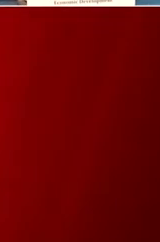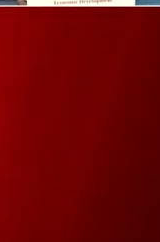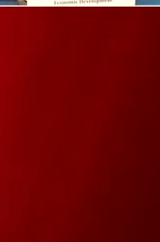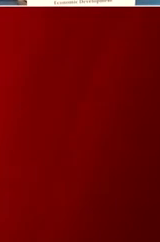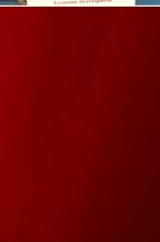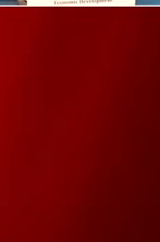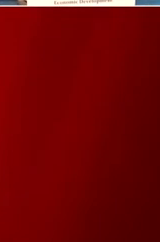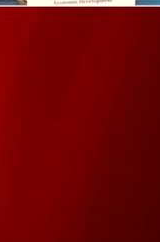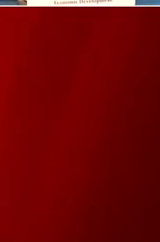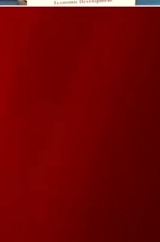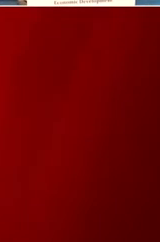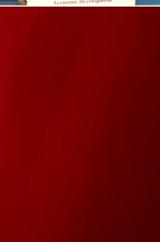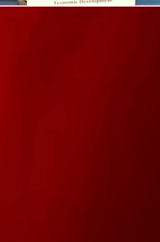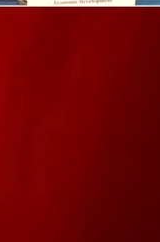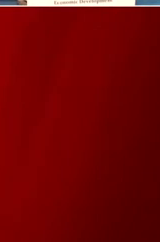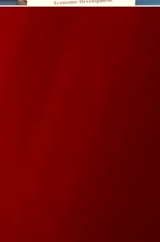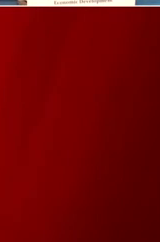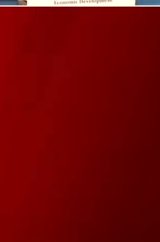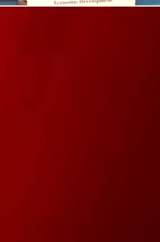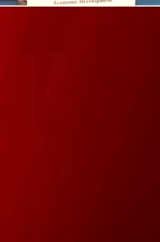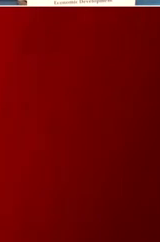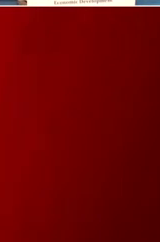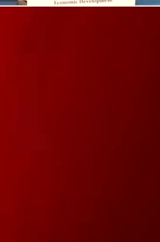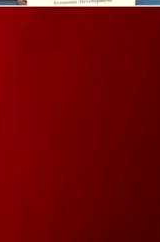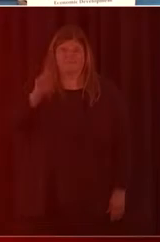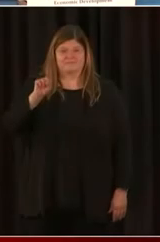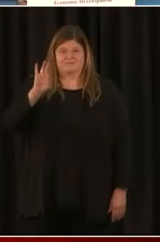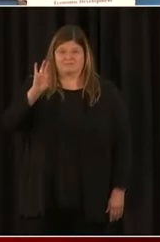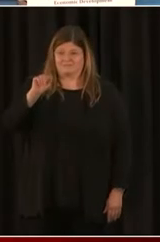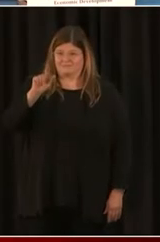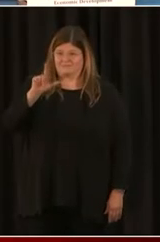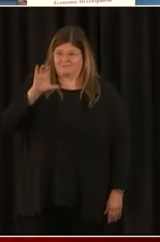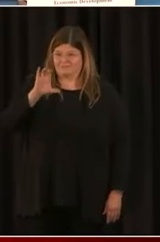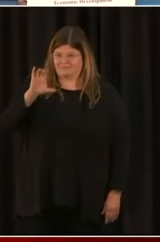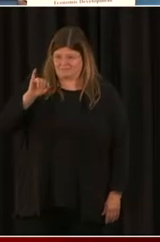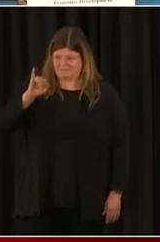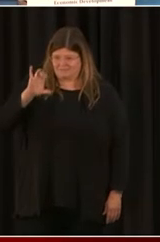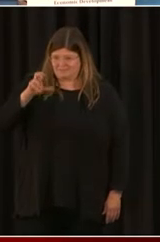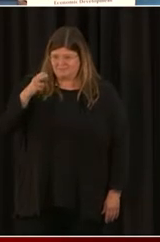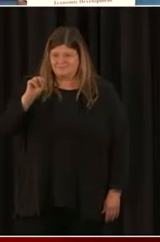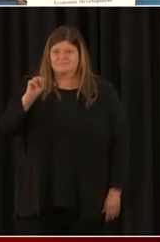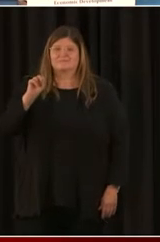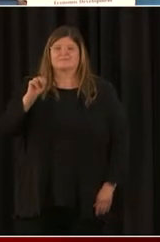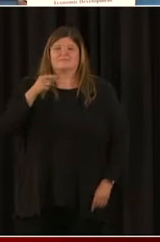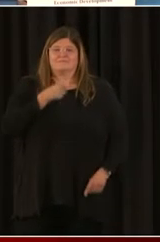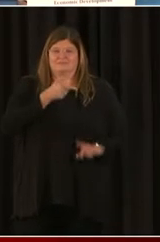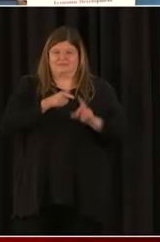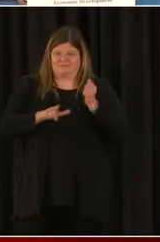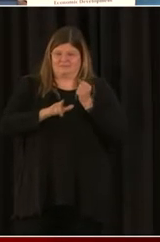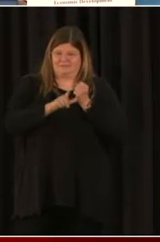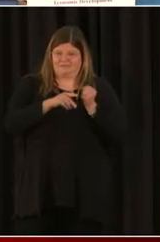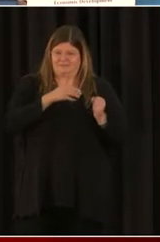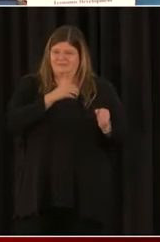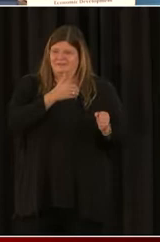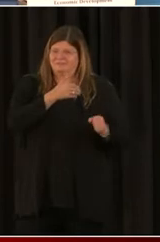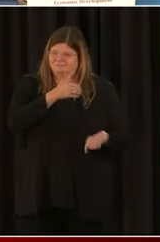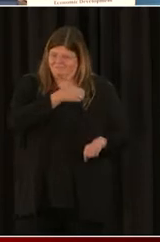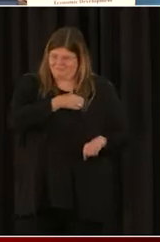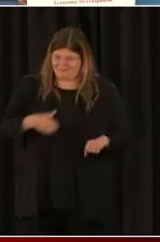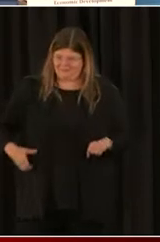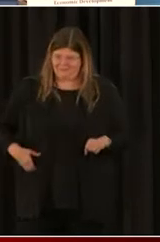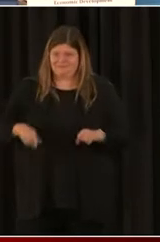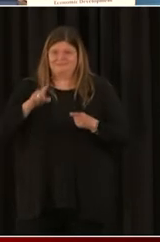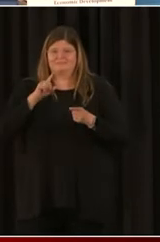Good afternoon. I'm John Falcicchio, deputy mayor for planning and economic development. And on behalf of Mayor Bowser, happy new year and welcome to